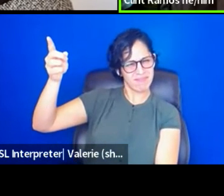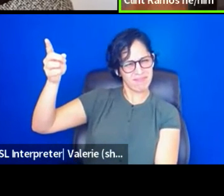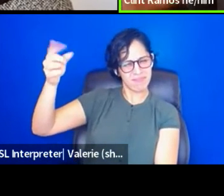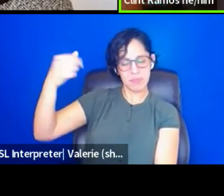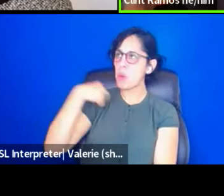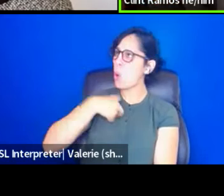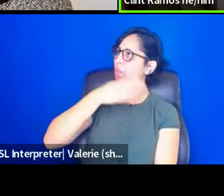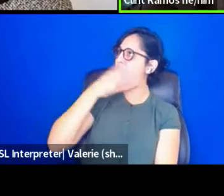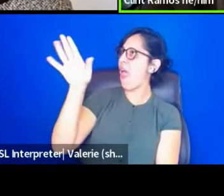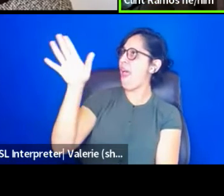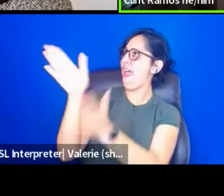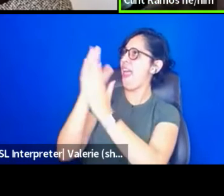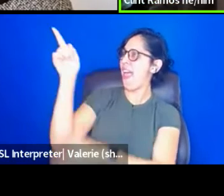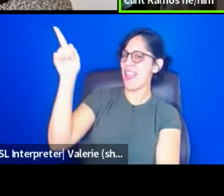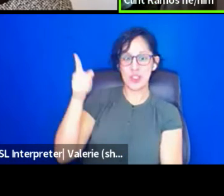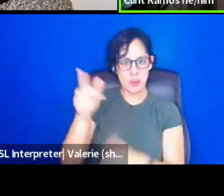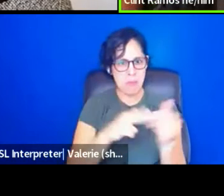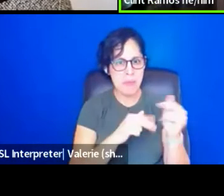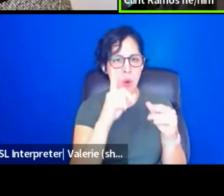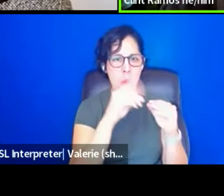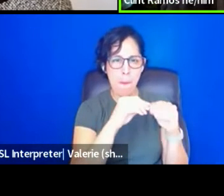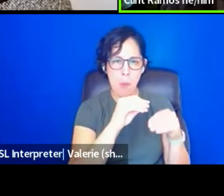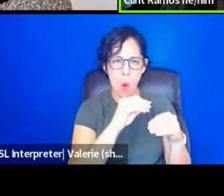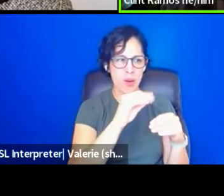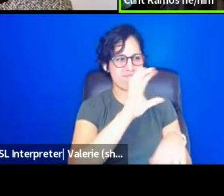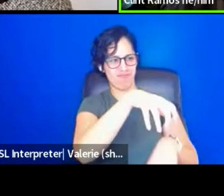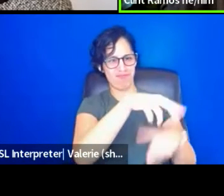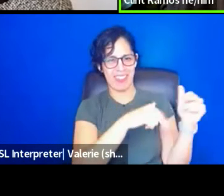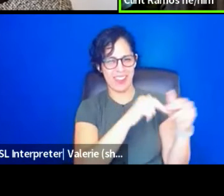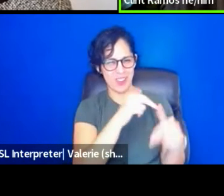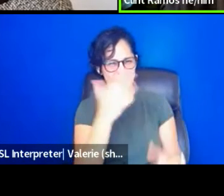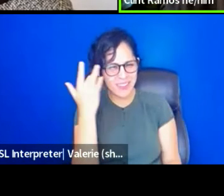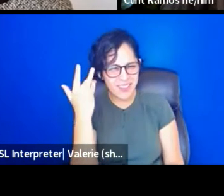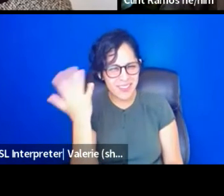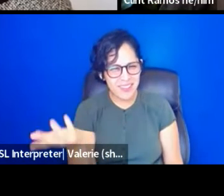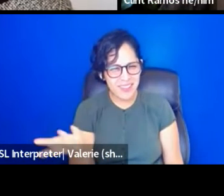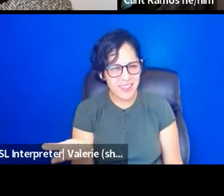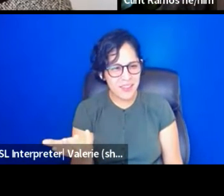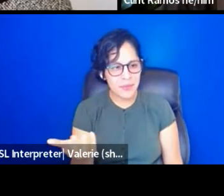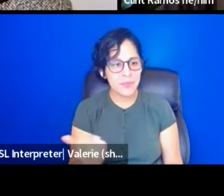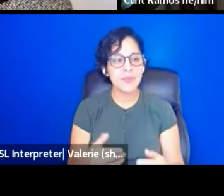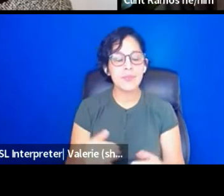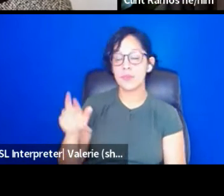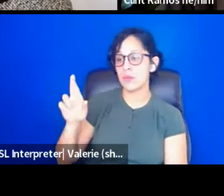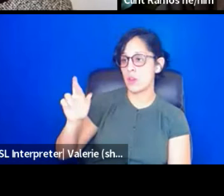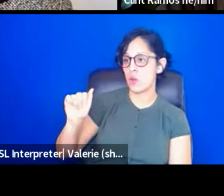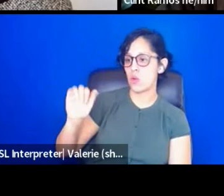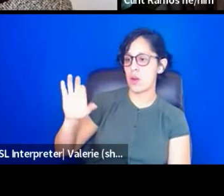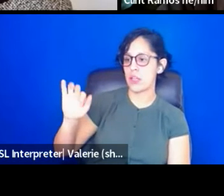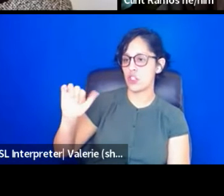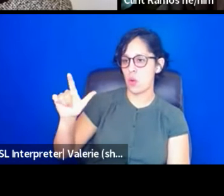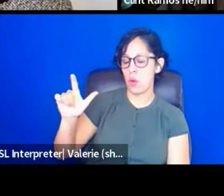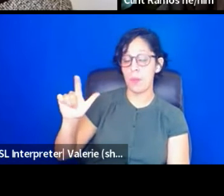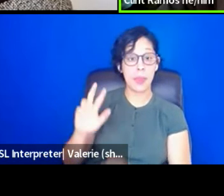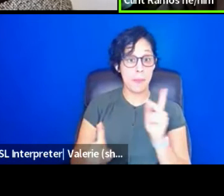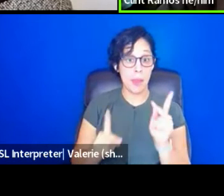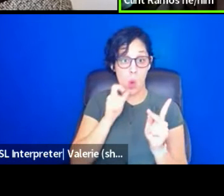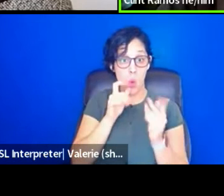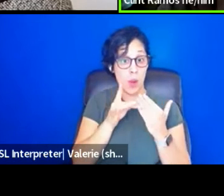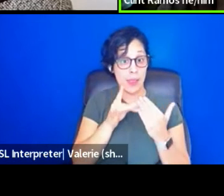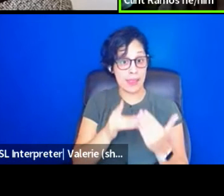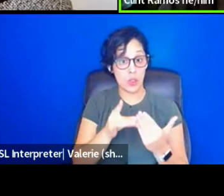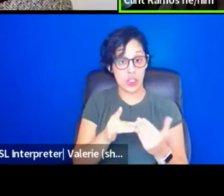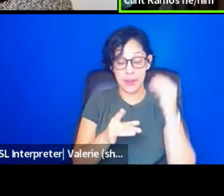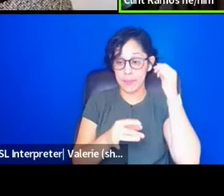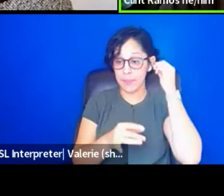So you can build another theater? Like, you know, like, what is it? If the people in leadership thrive